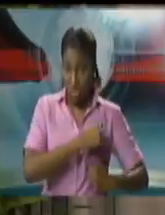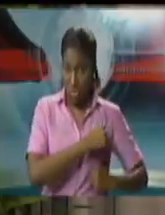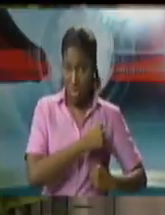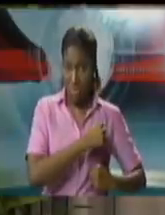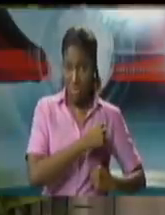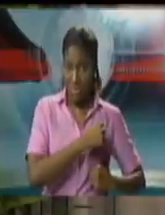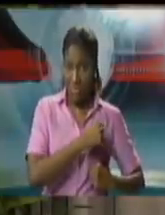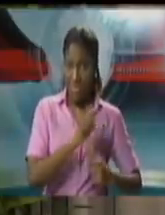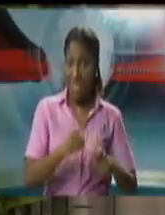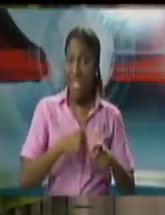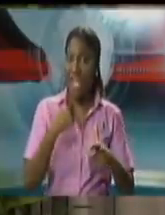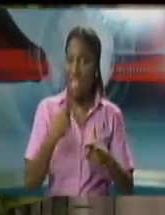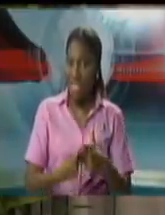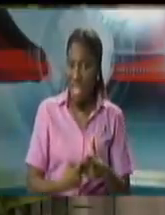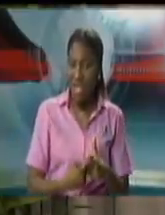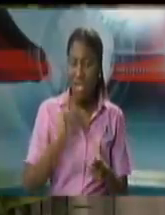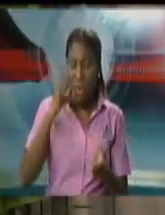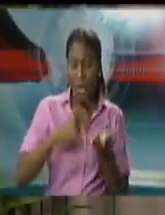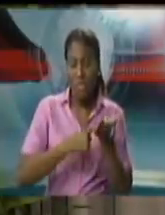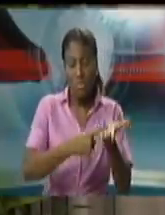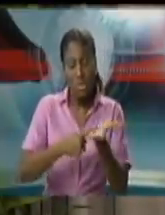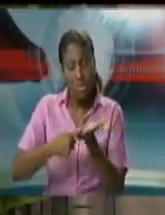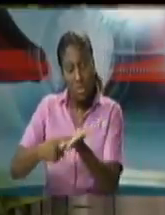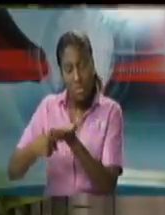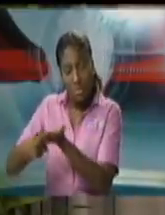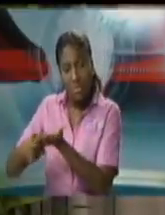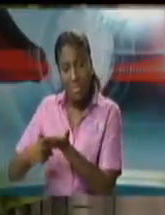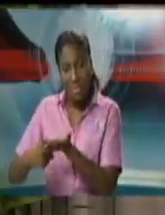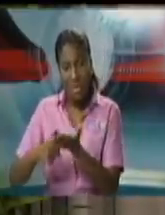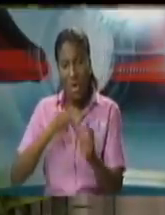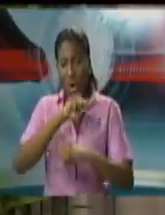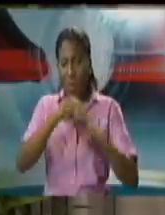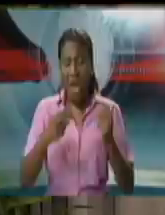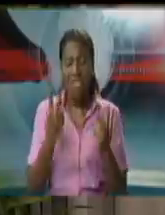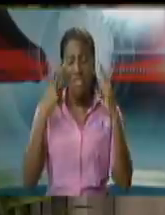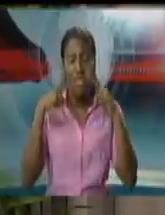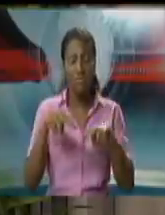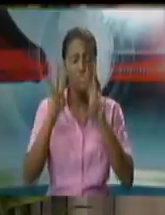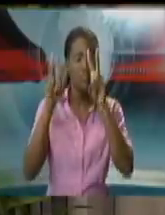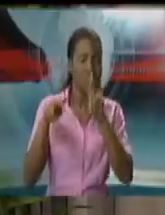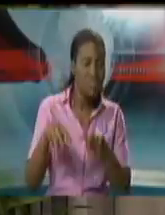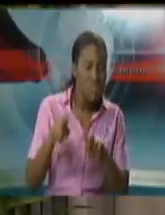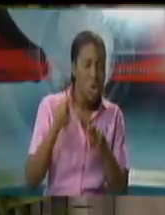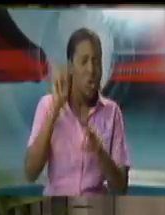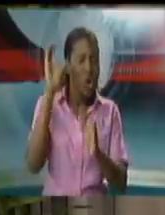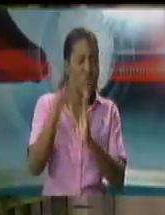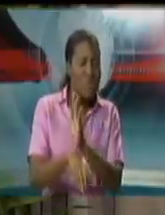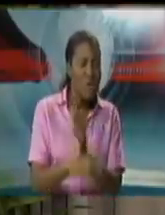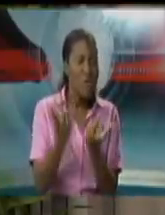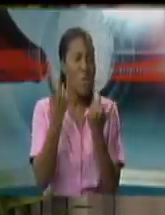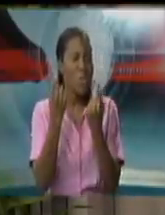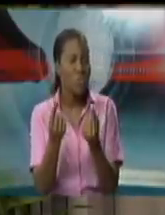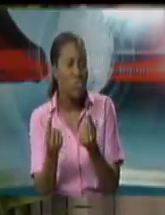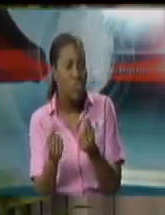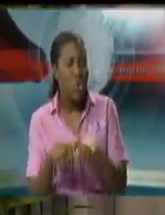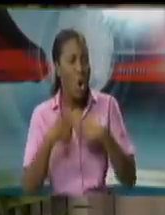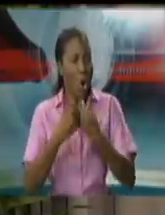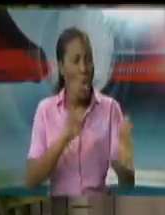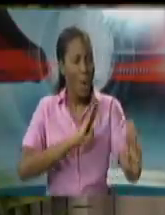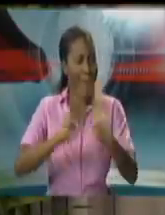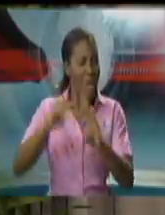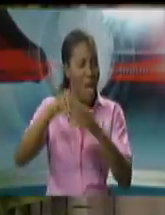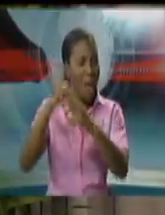and recommendations can be made depending upon a holistic view of the entire circumstances including the